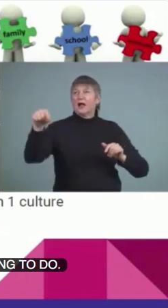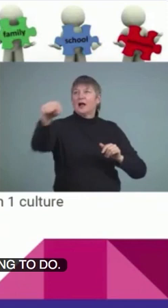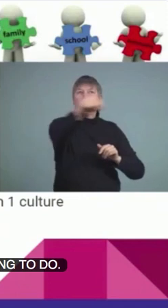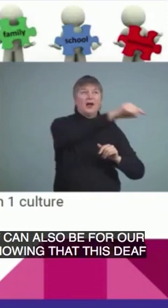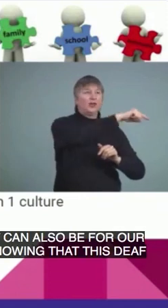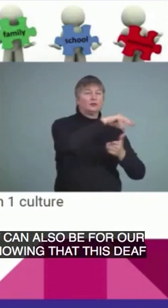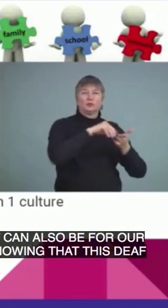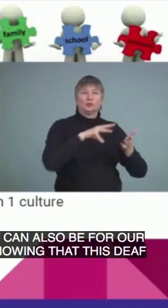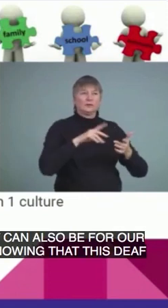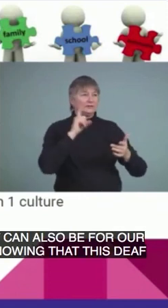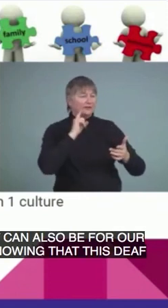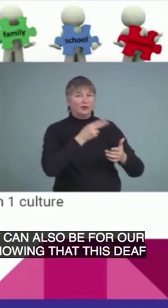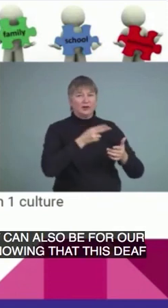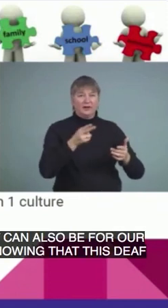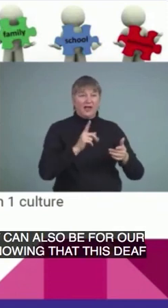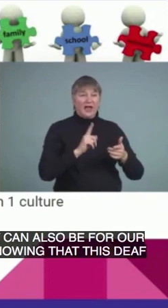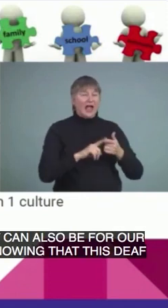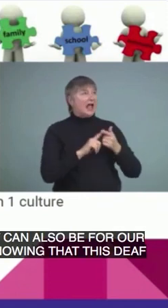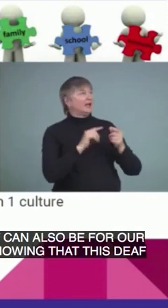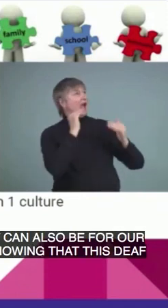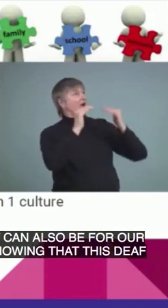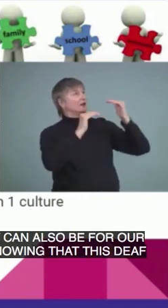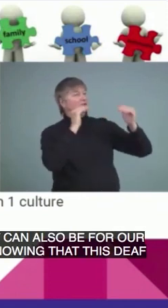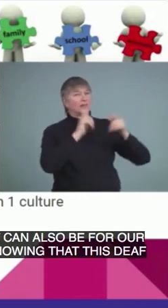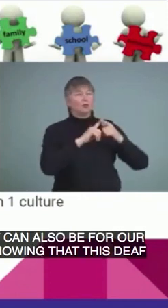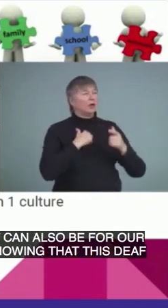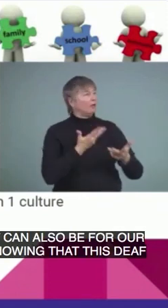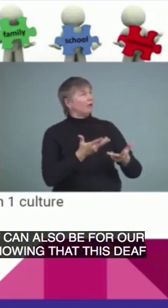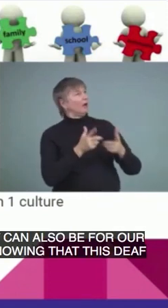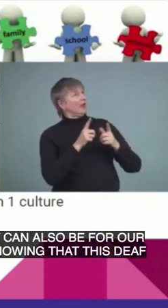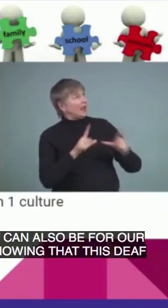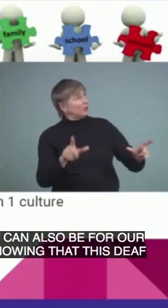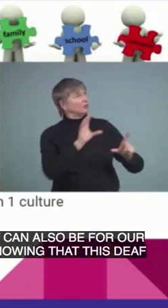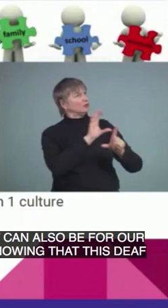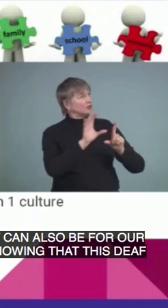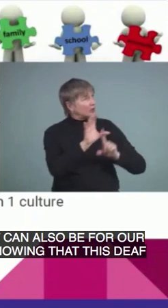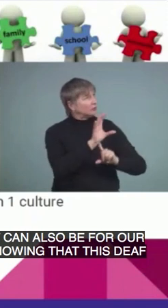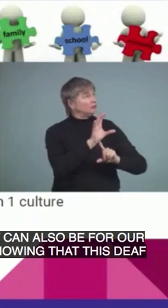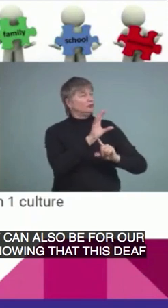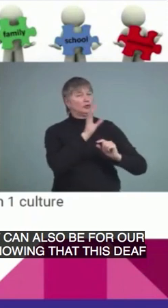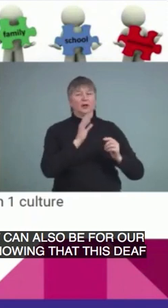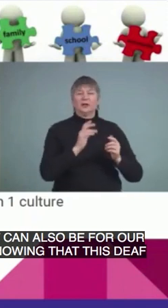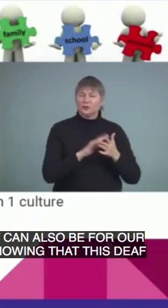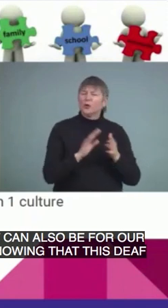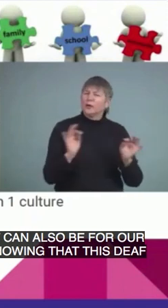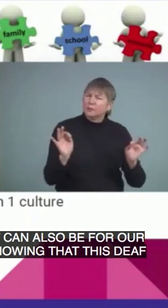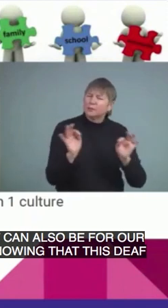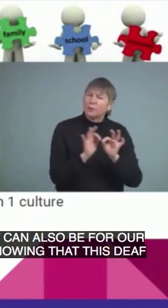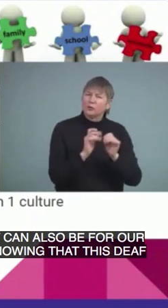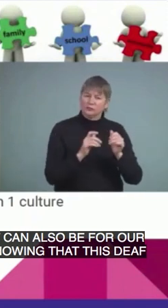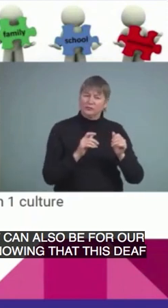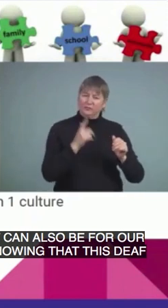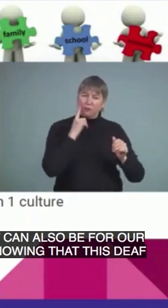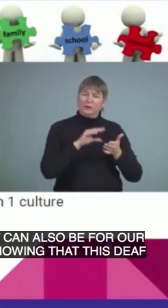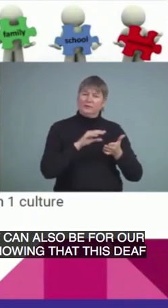community has language and culture that are so strongly tied. So, that's an important piece for our deaf